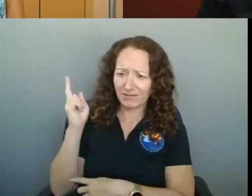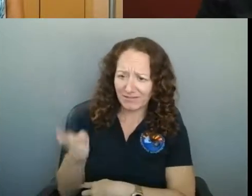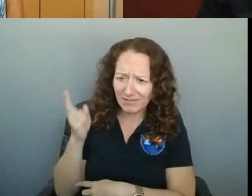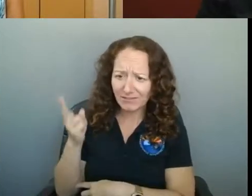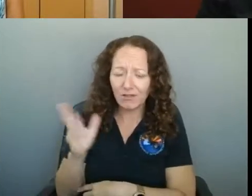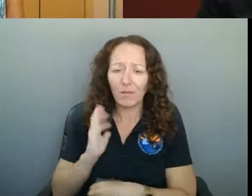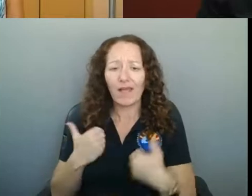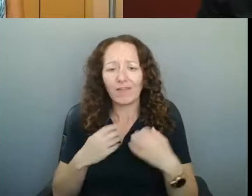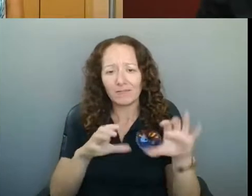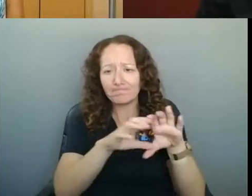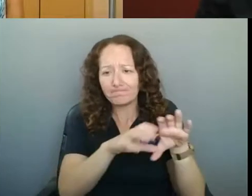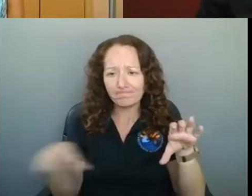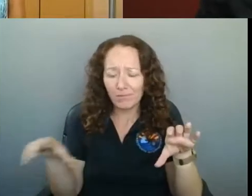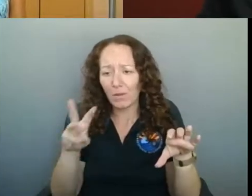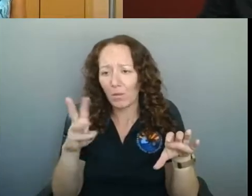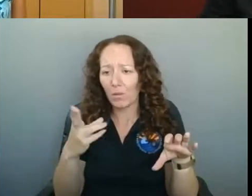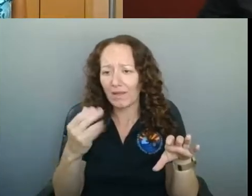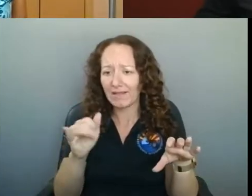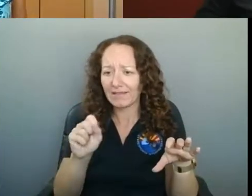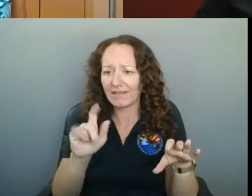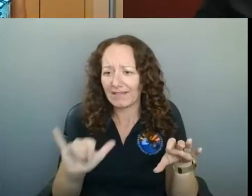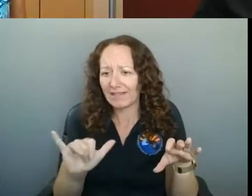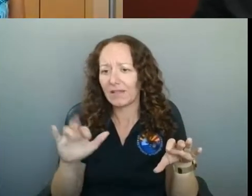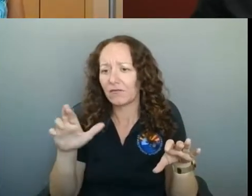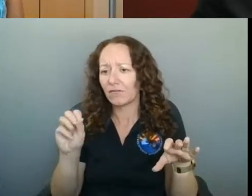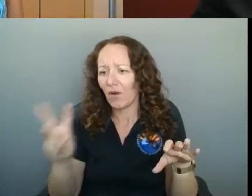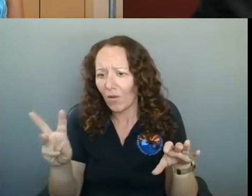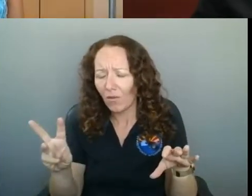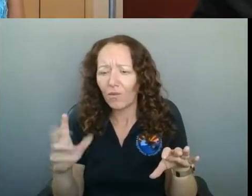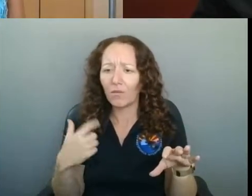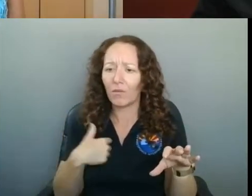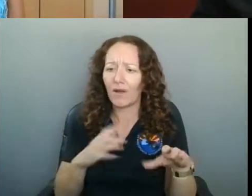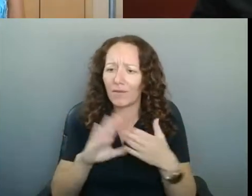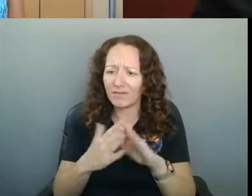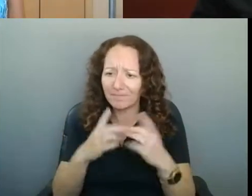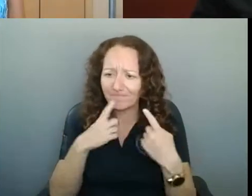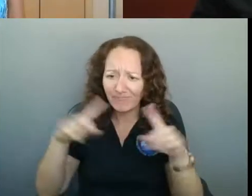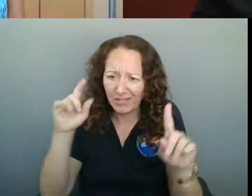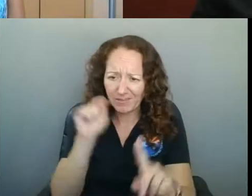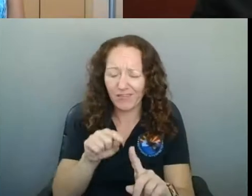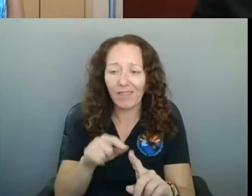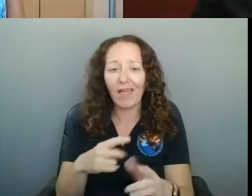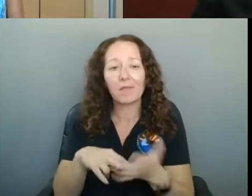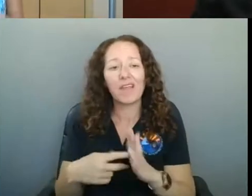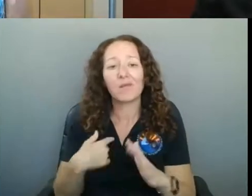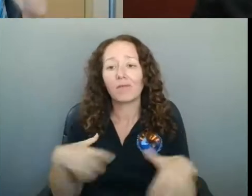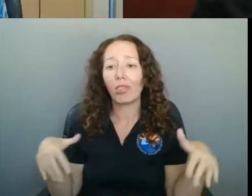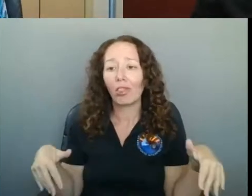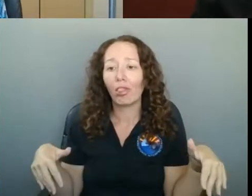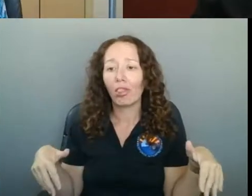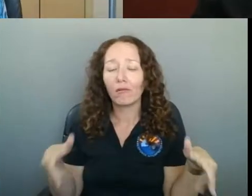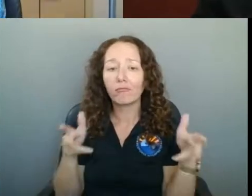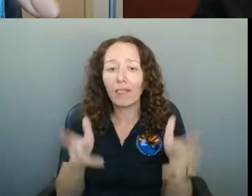can't sit back and let that happen. So the Prescott Chamber Foundation has been